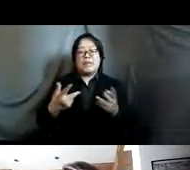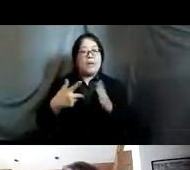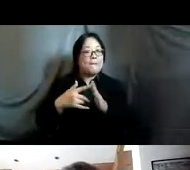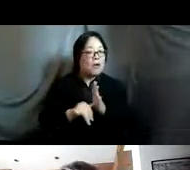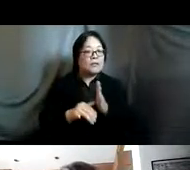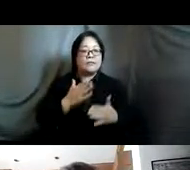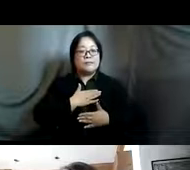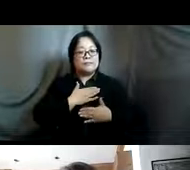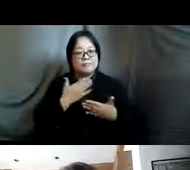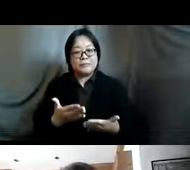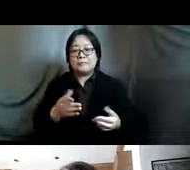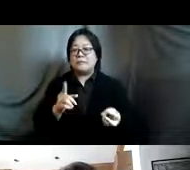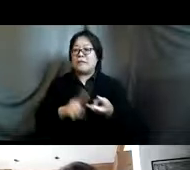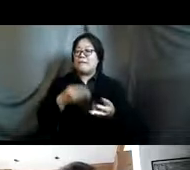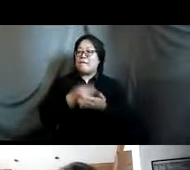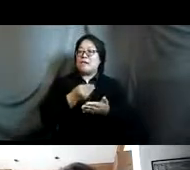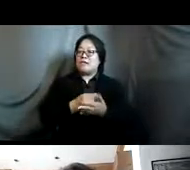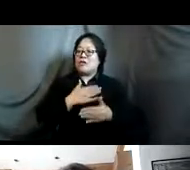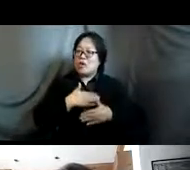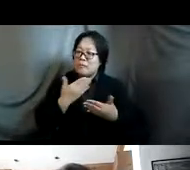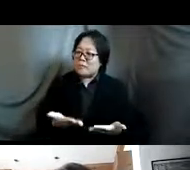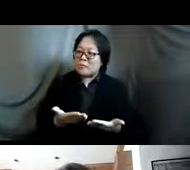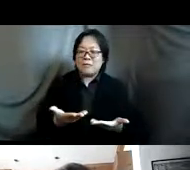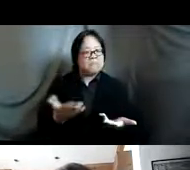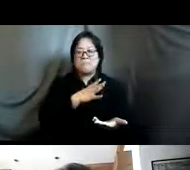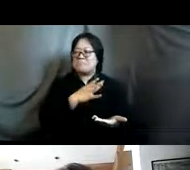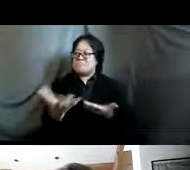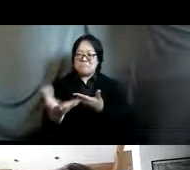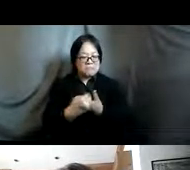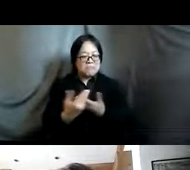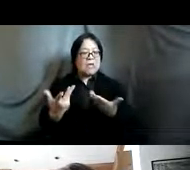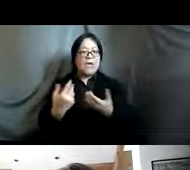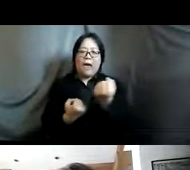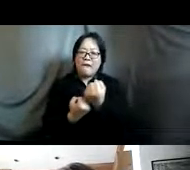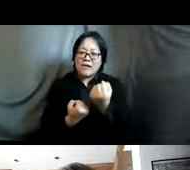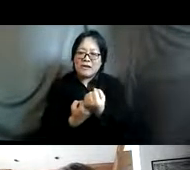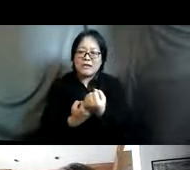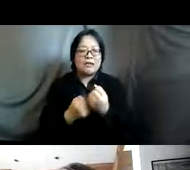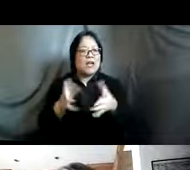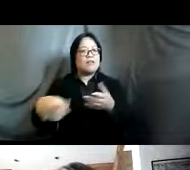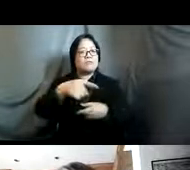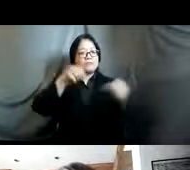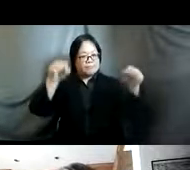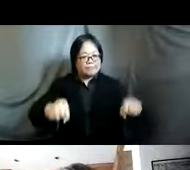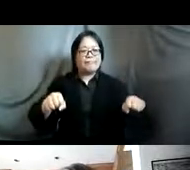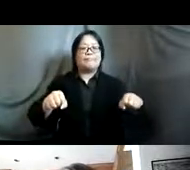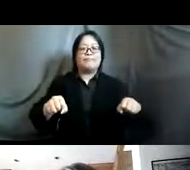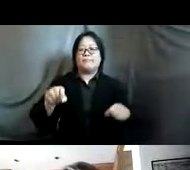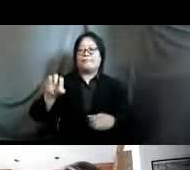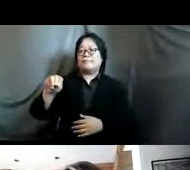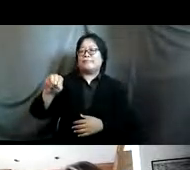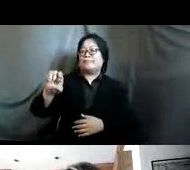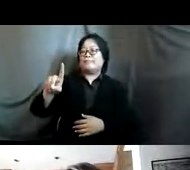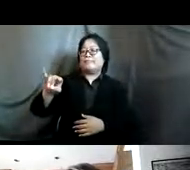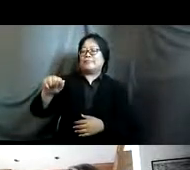some financial commitments will be of course welcome advocacy commitments looking at how you can enable media advocacy for example